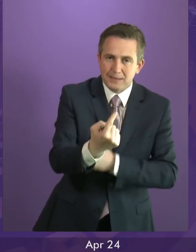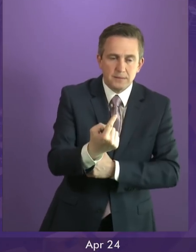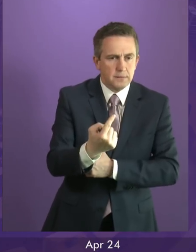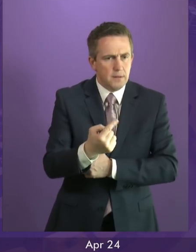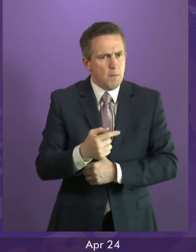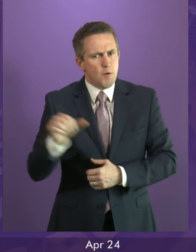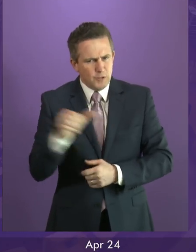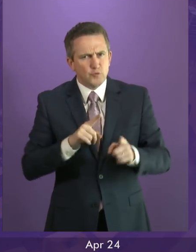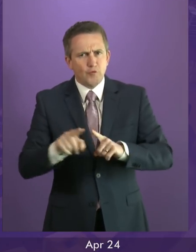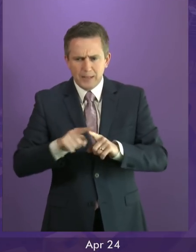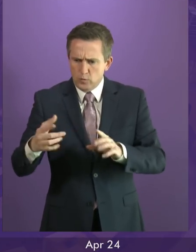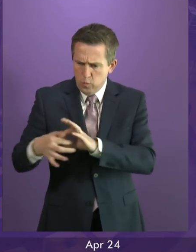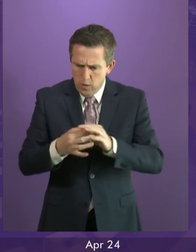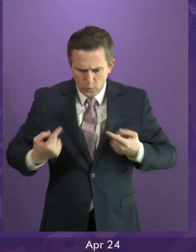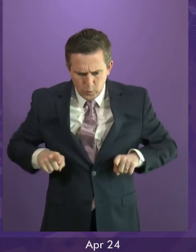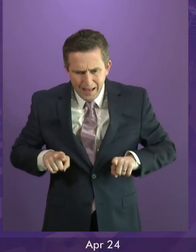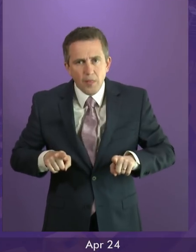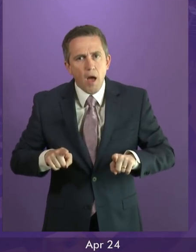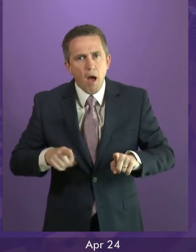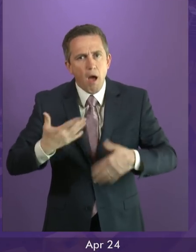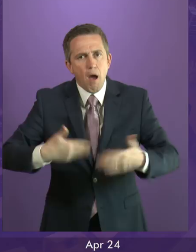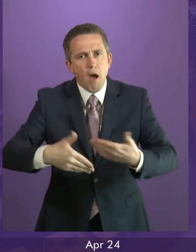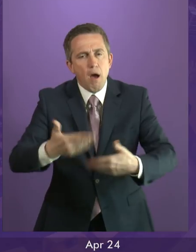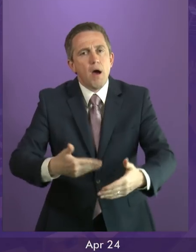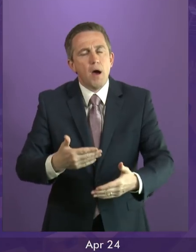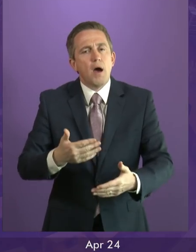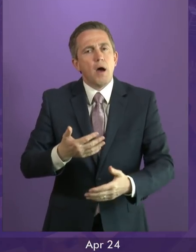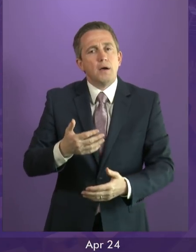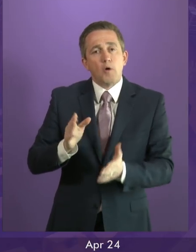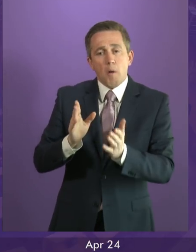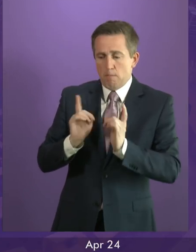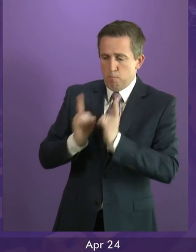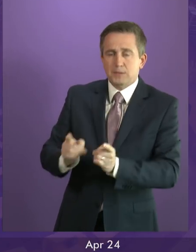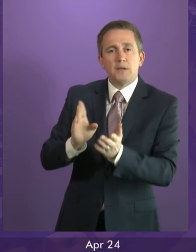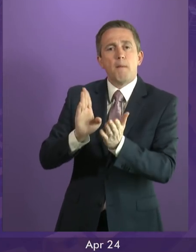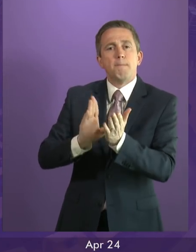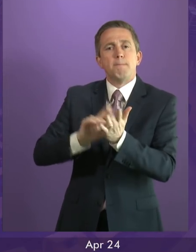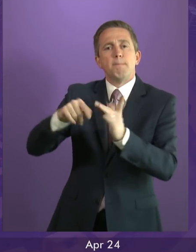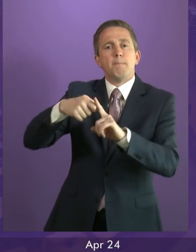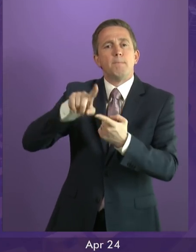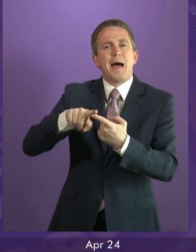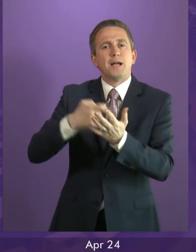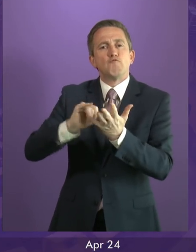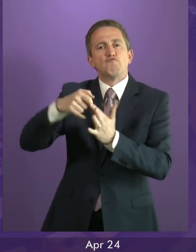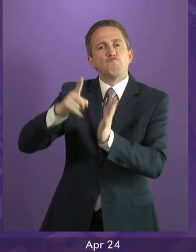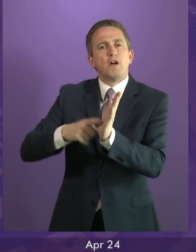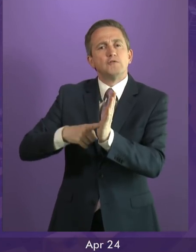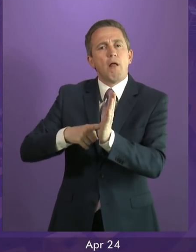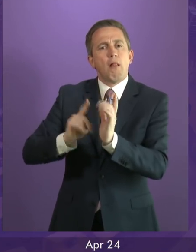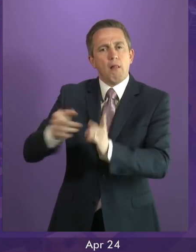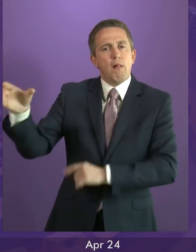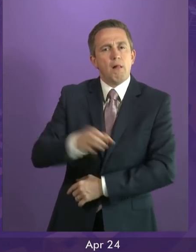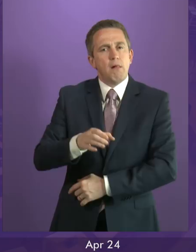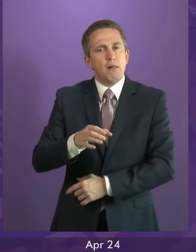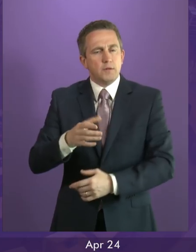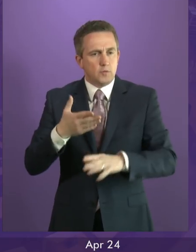as far as we can. I have therefore asked Mike Russell to explore with other parties, perhaps with the help of a respected and